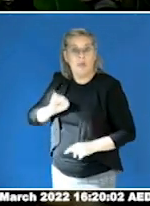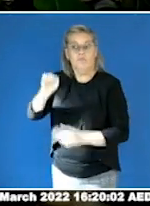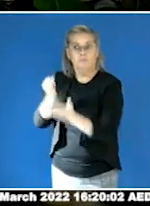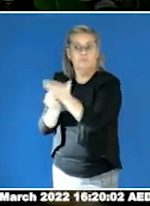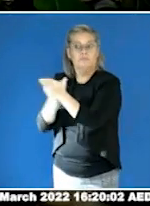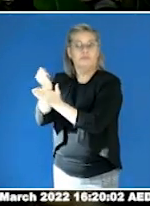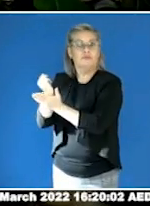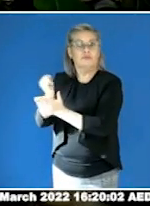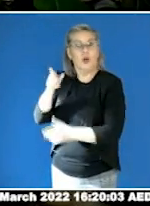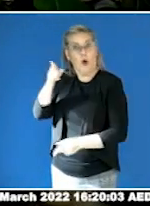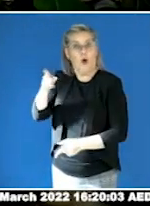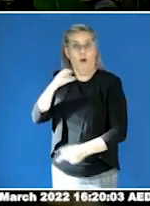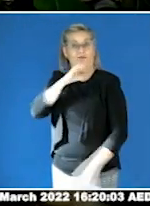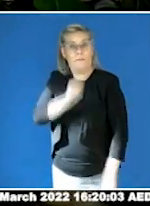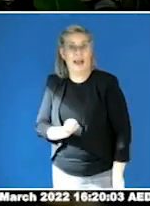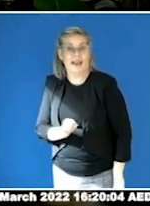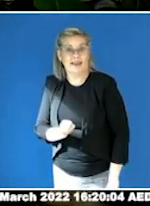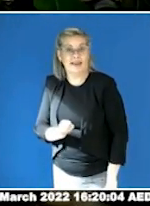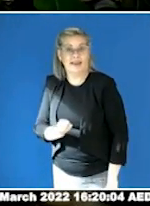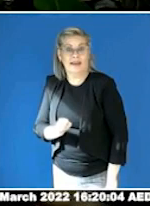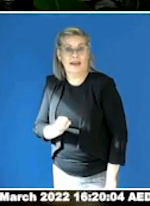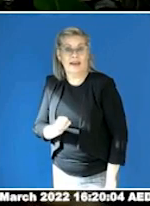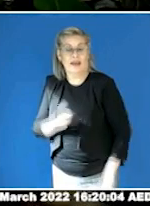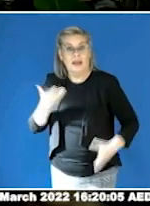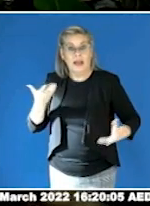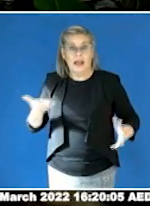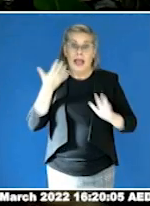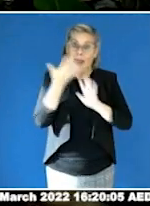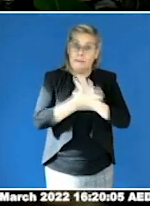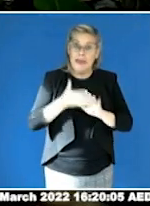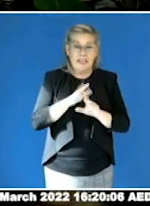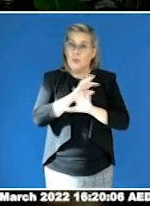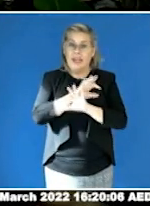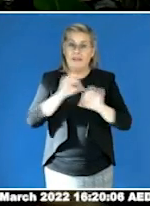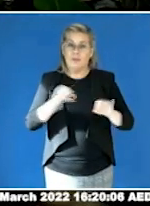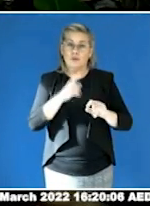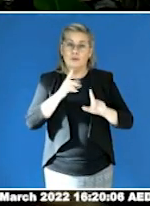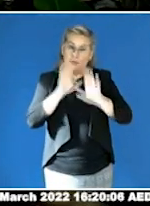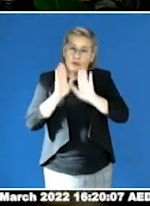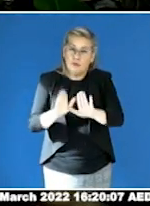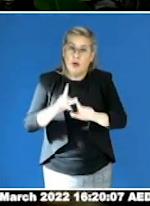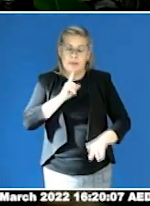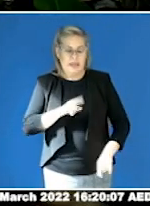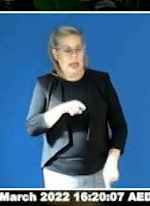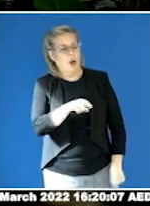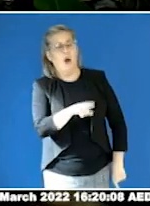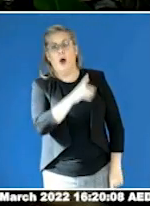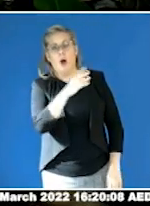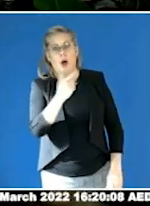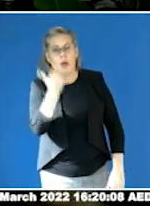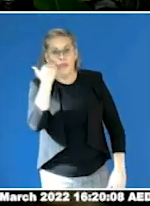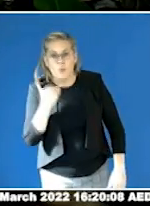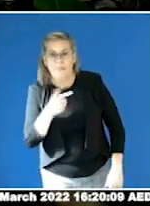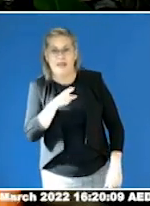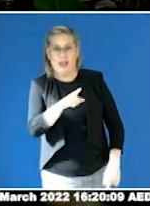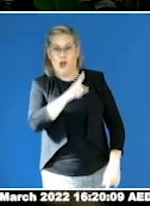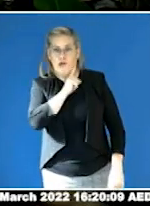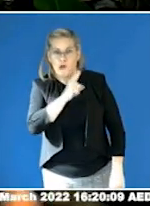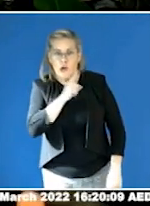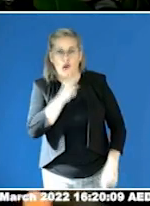and ensure this is a justice in a system that sadly has many times in the past served in favour of male perpetrators.